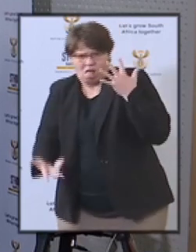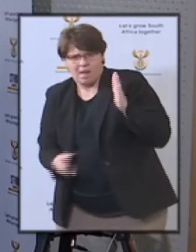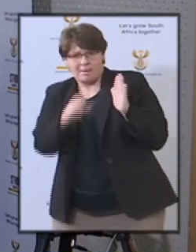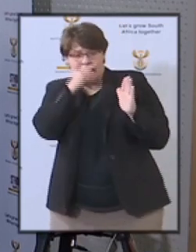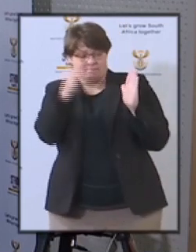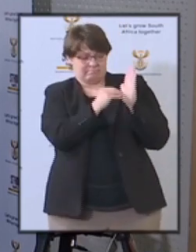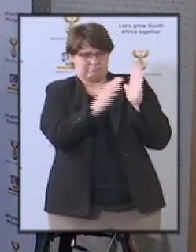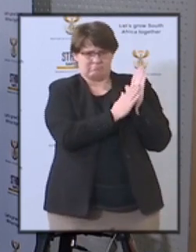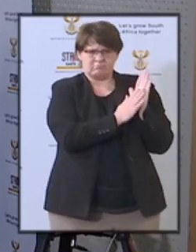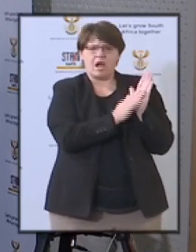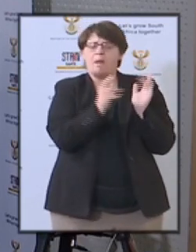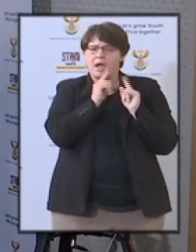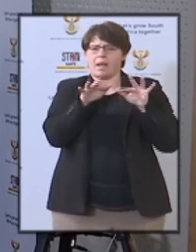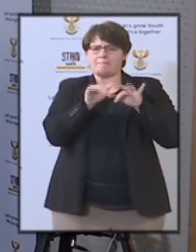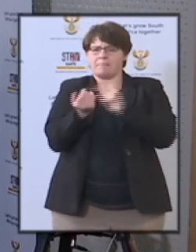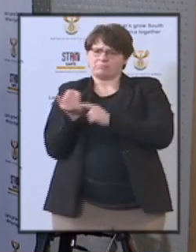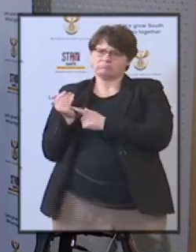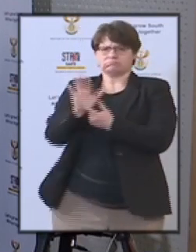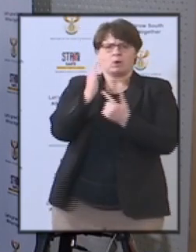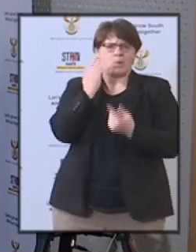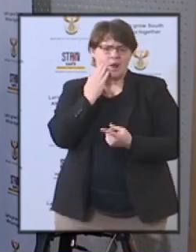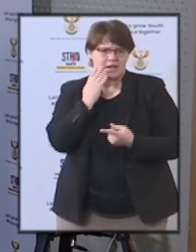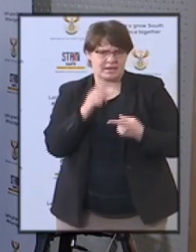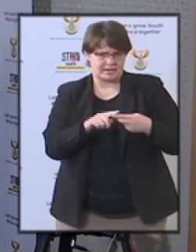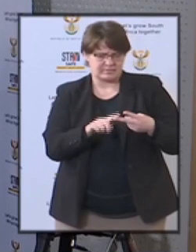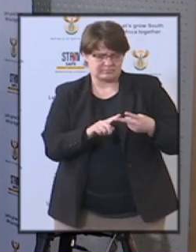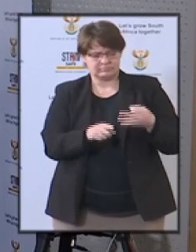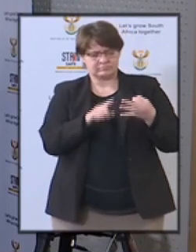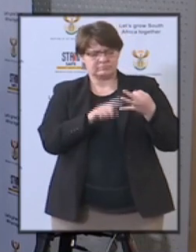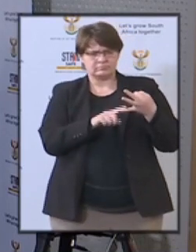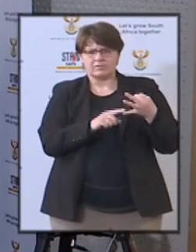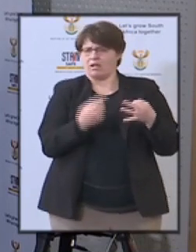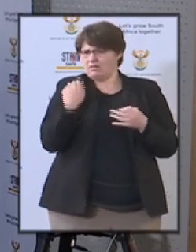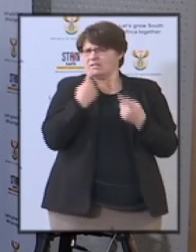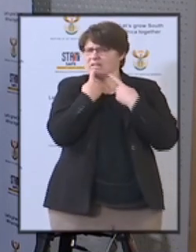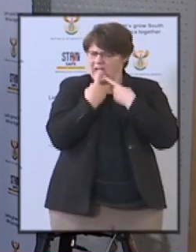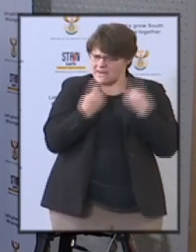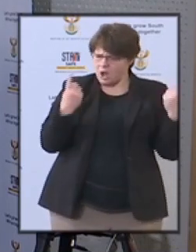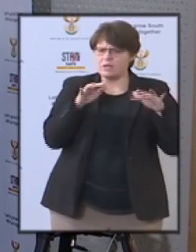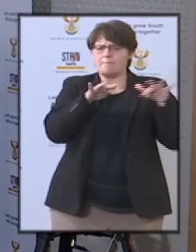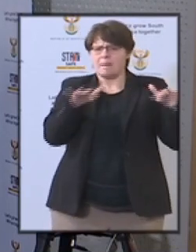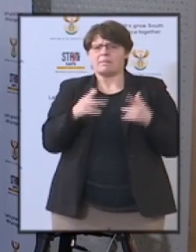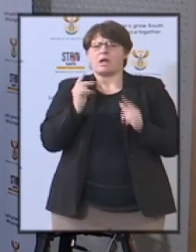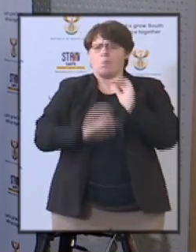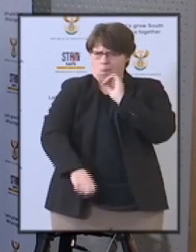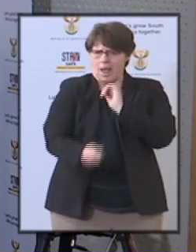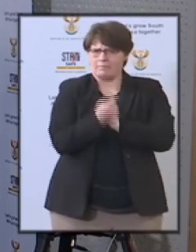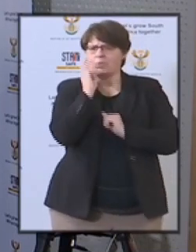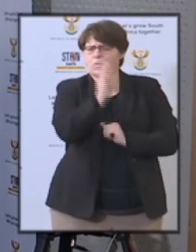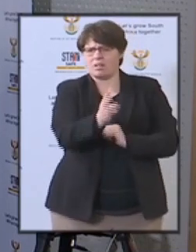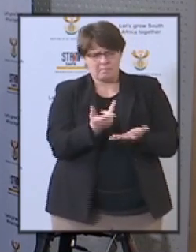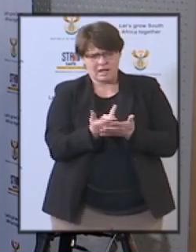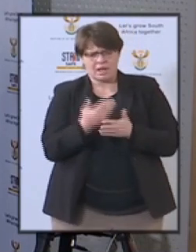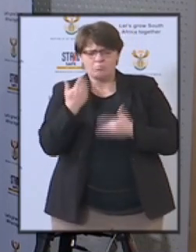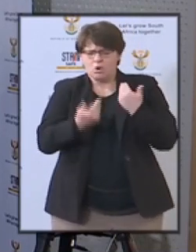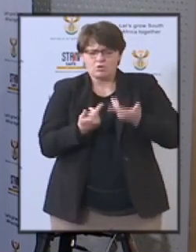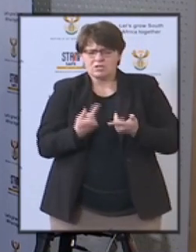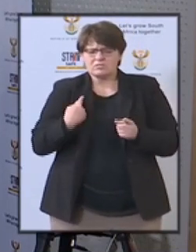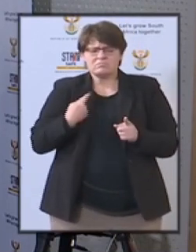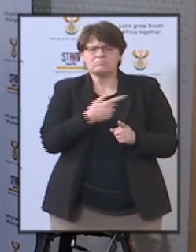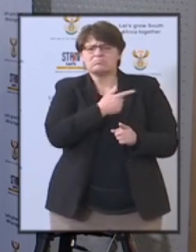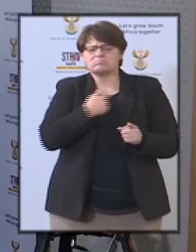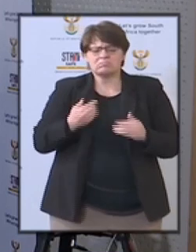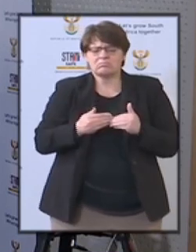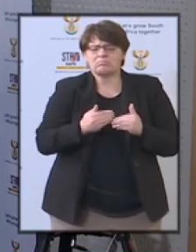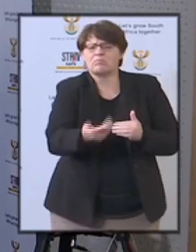announced he will be looking into making it public how far is that process and then the next